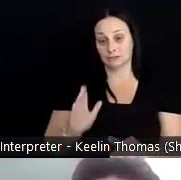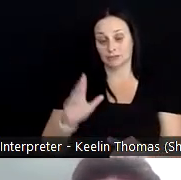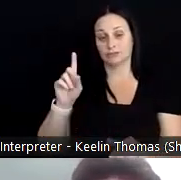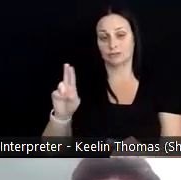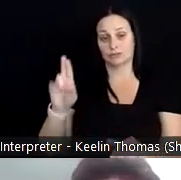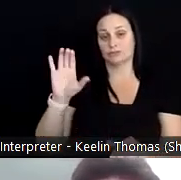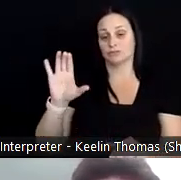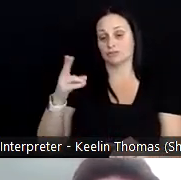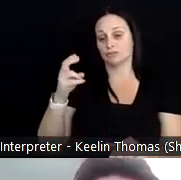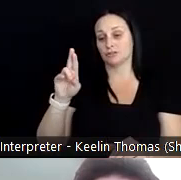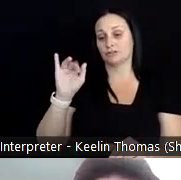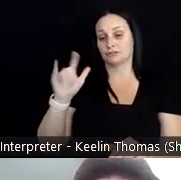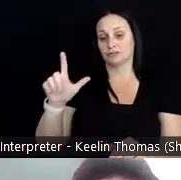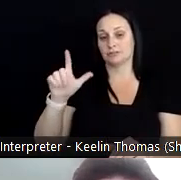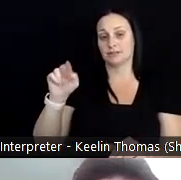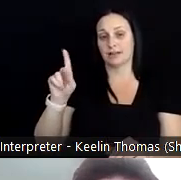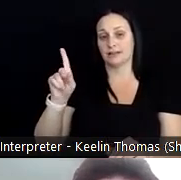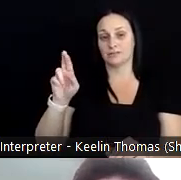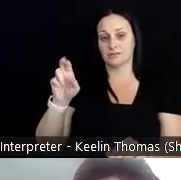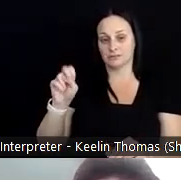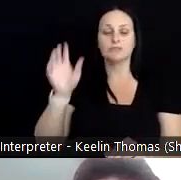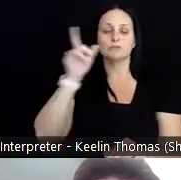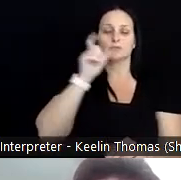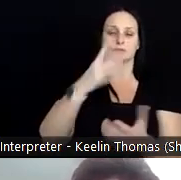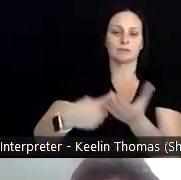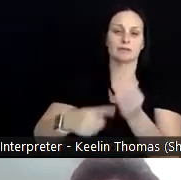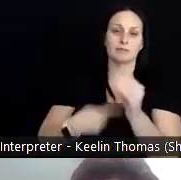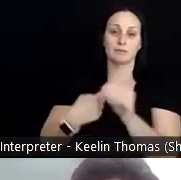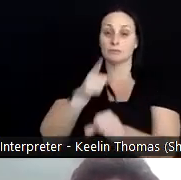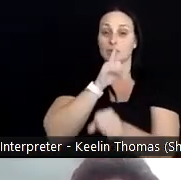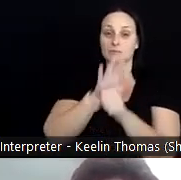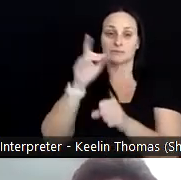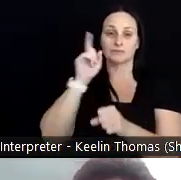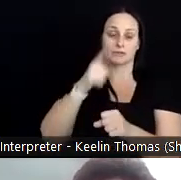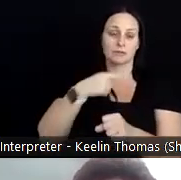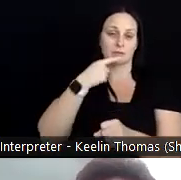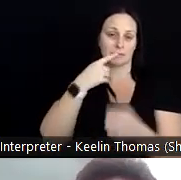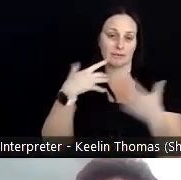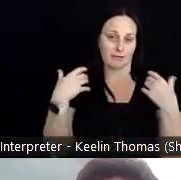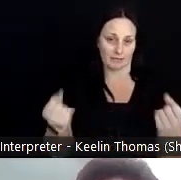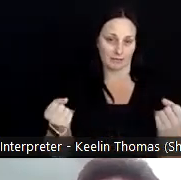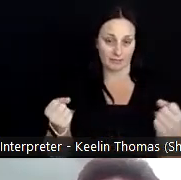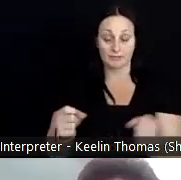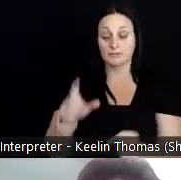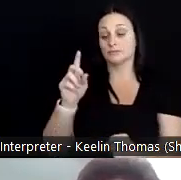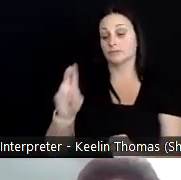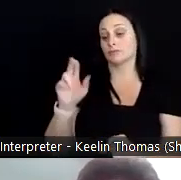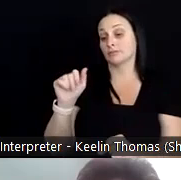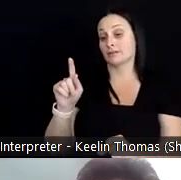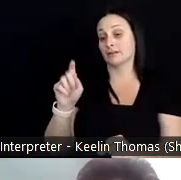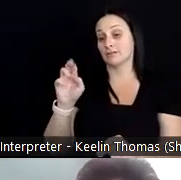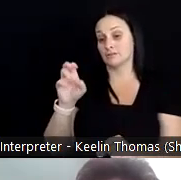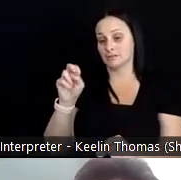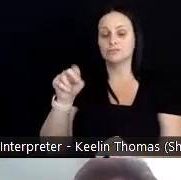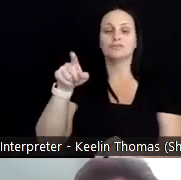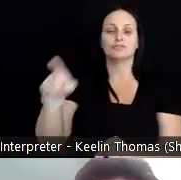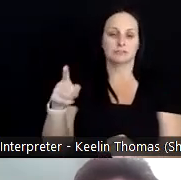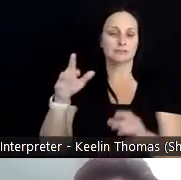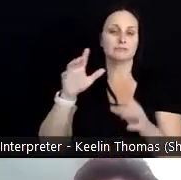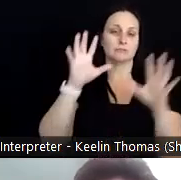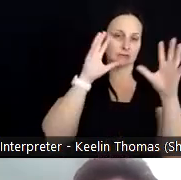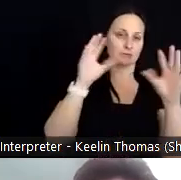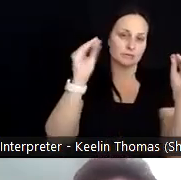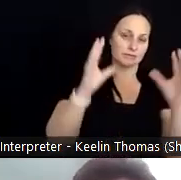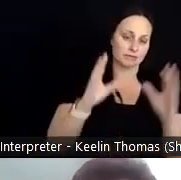Dr. Cheryl Anderson, who will speak about the promise of public health. Dr. Anderson is professor and dean of the UC